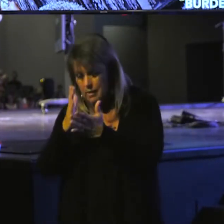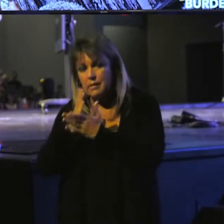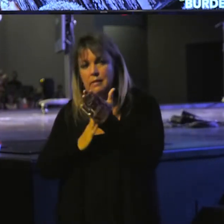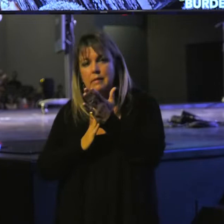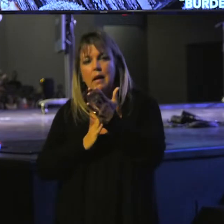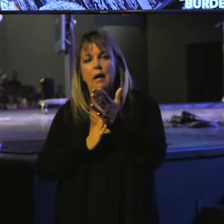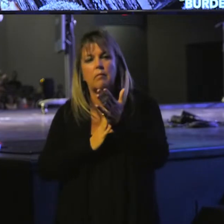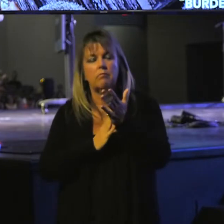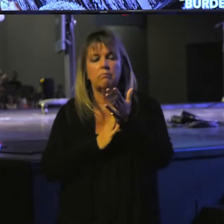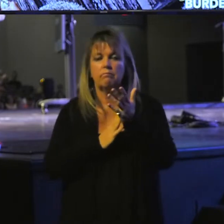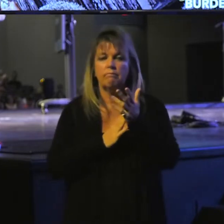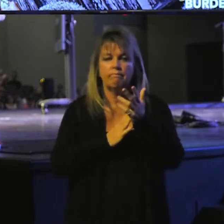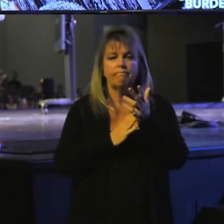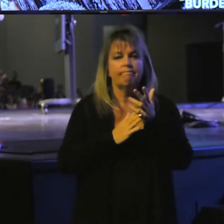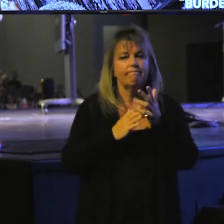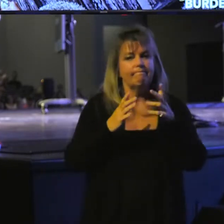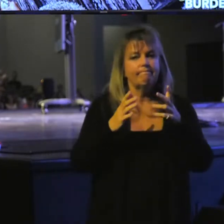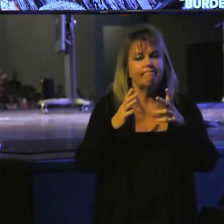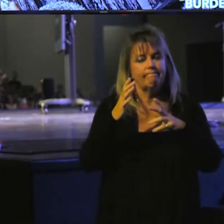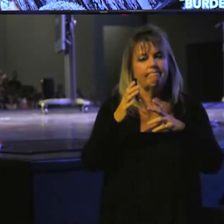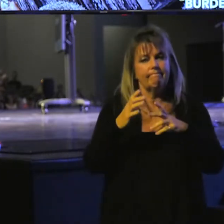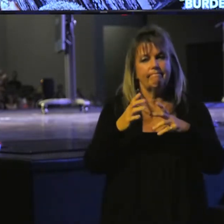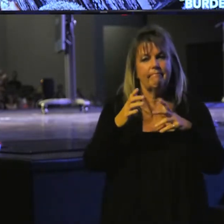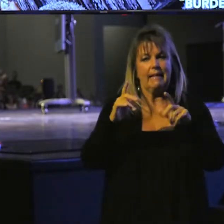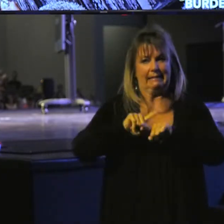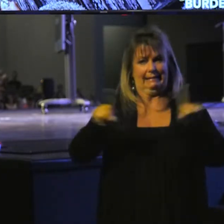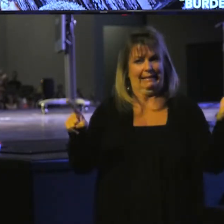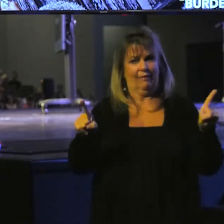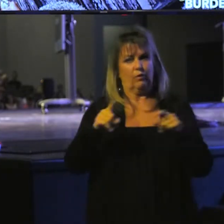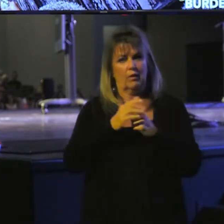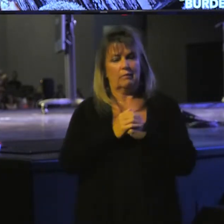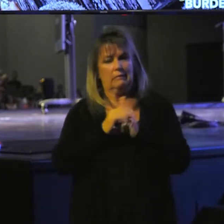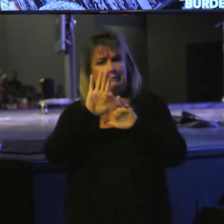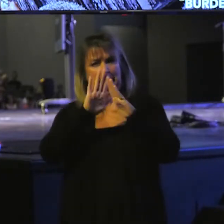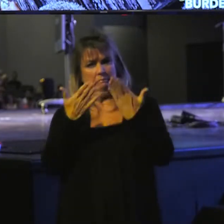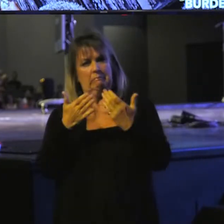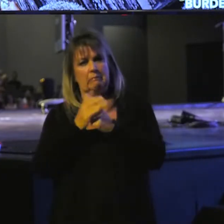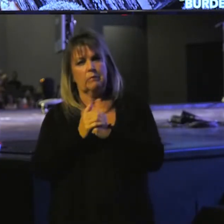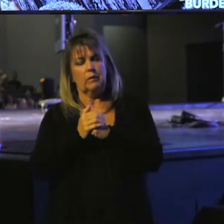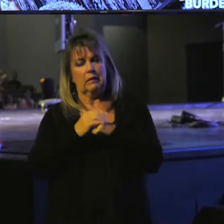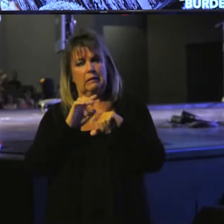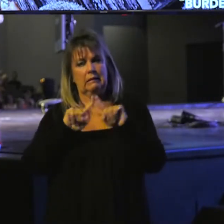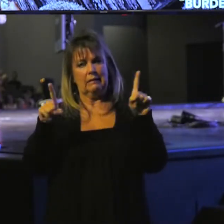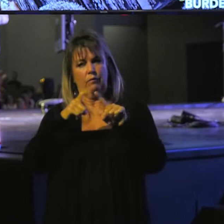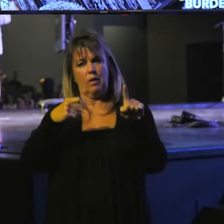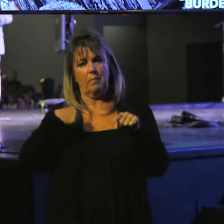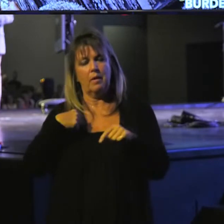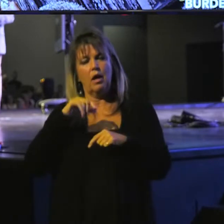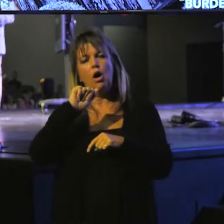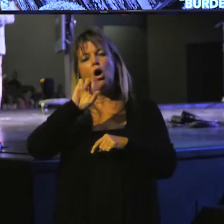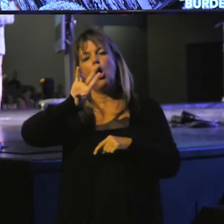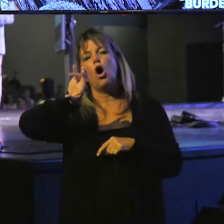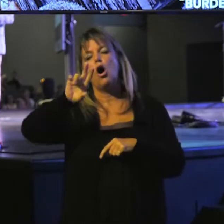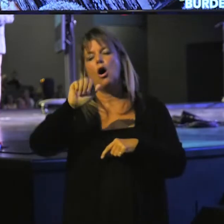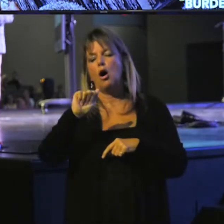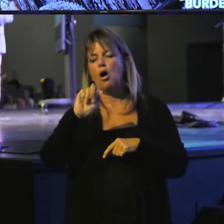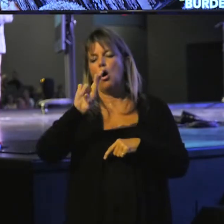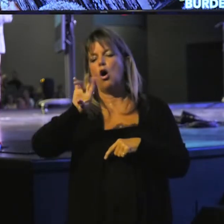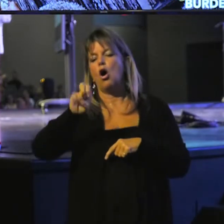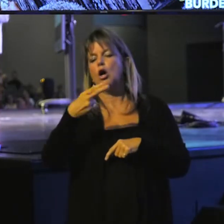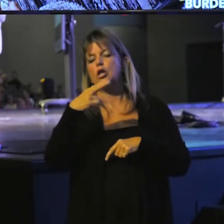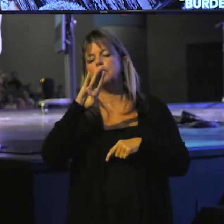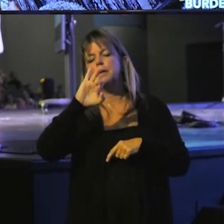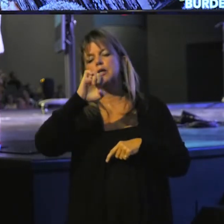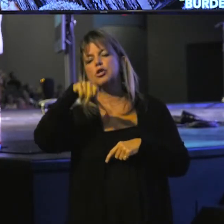fundamental differences in their doctrine than me, had to take some pretty difficult stands. I think about the archbishop of San Francisco